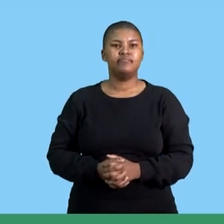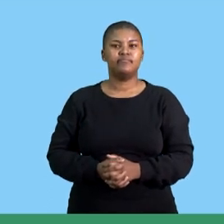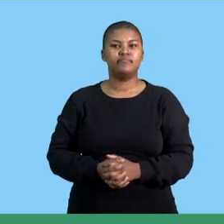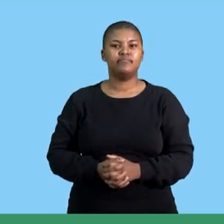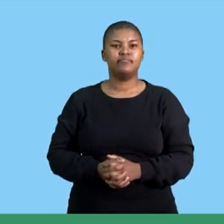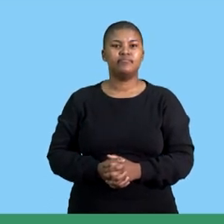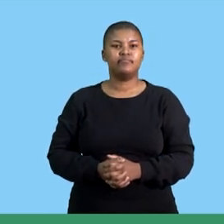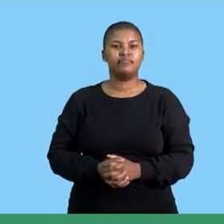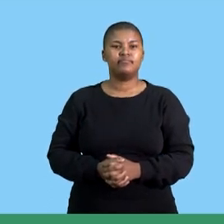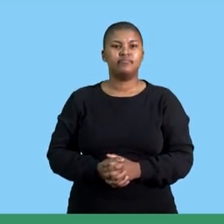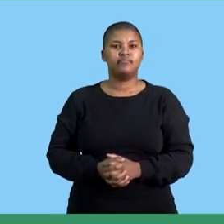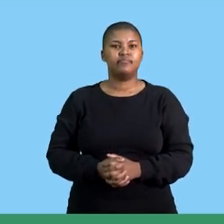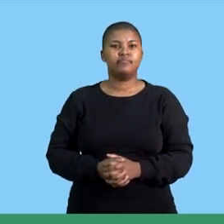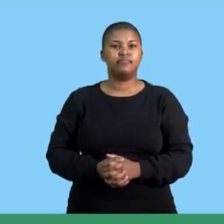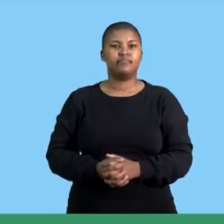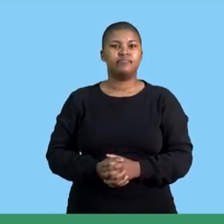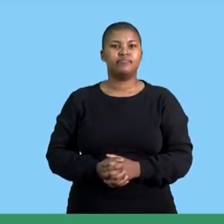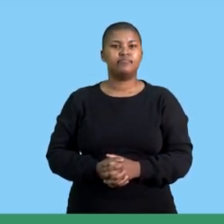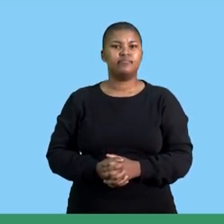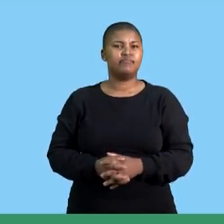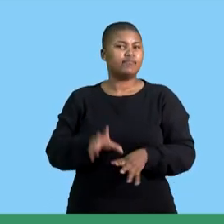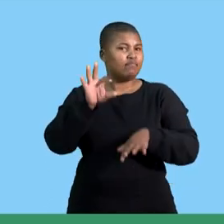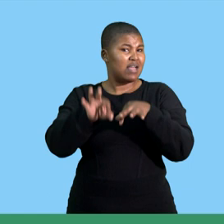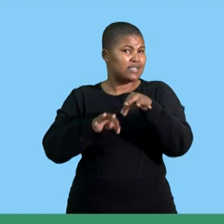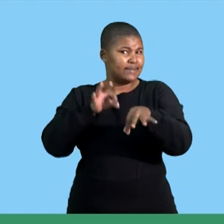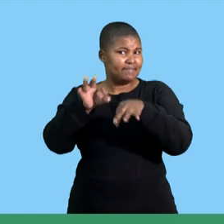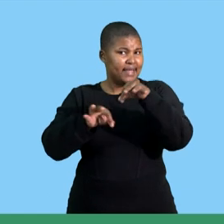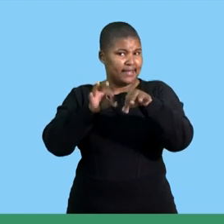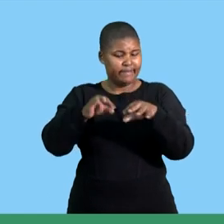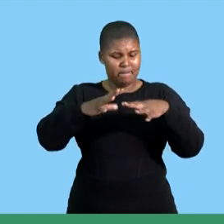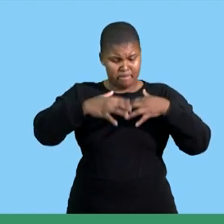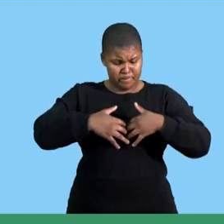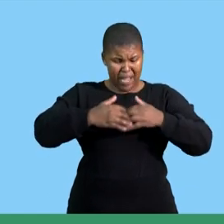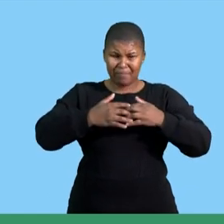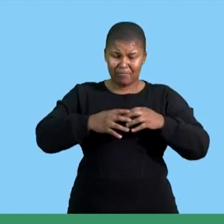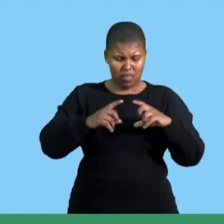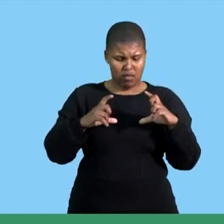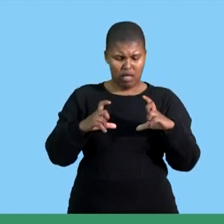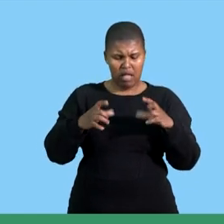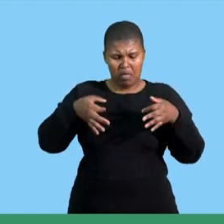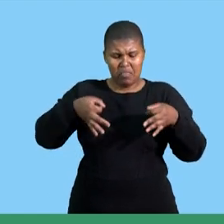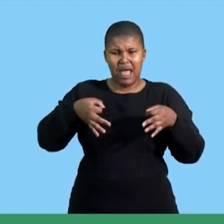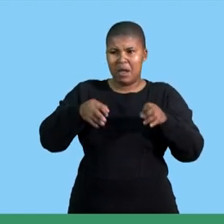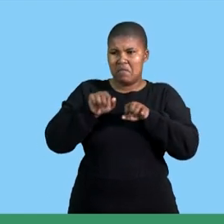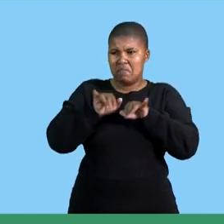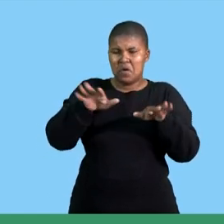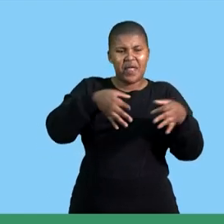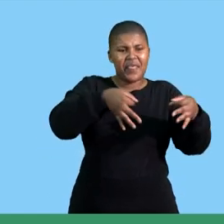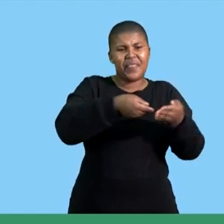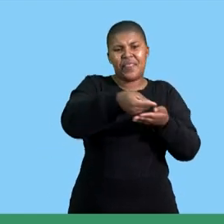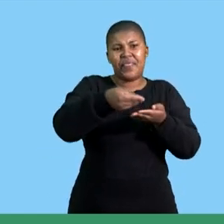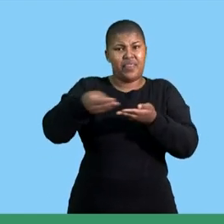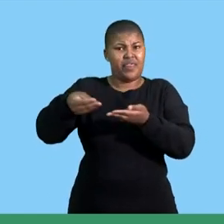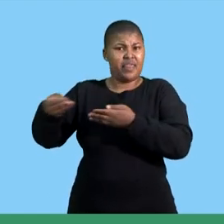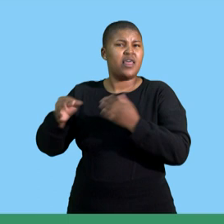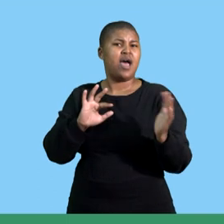question discuss factors that must be considered when composing a flyer you need to decide on the